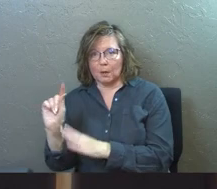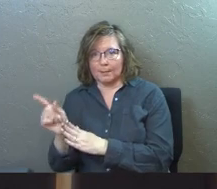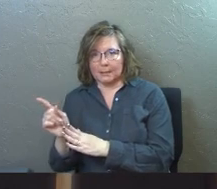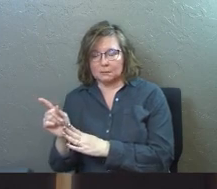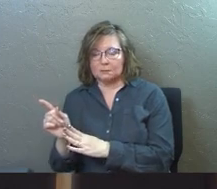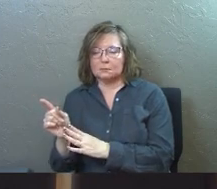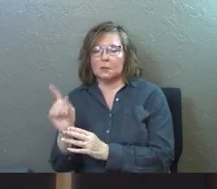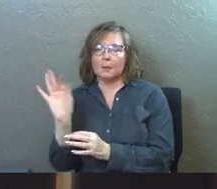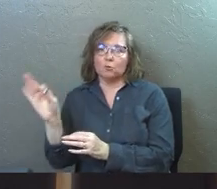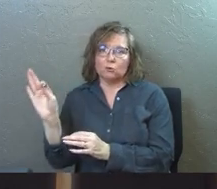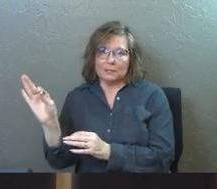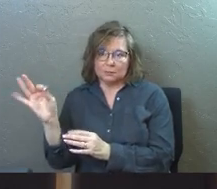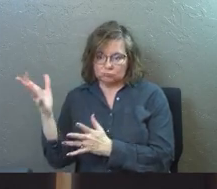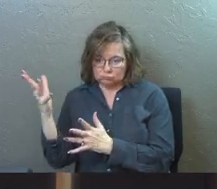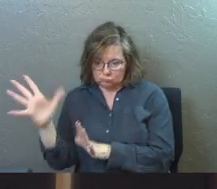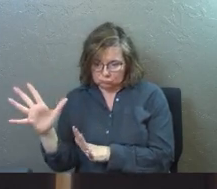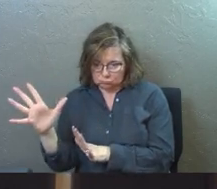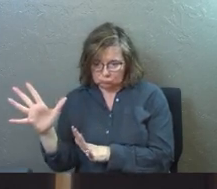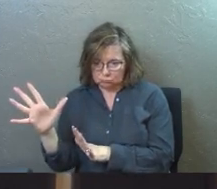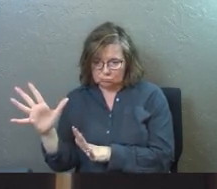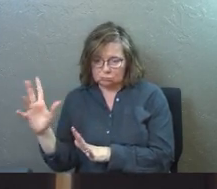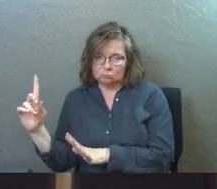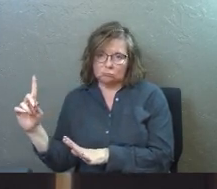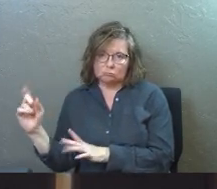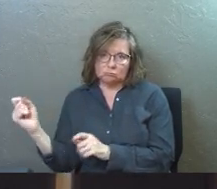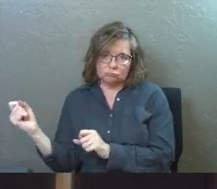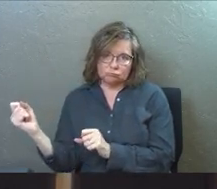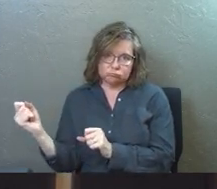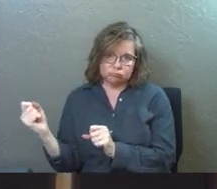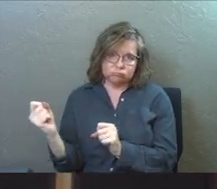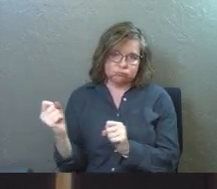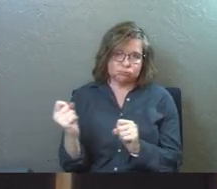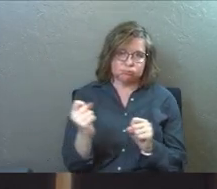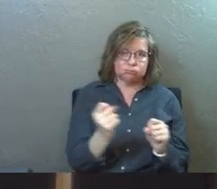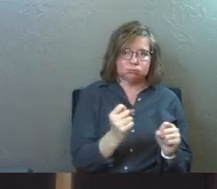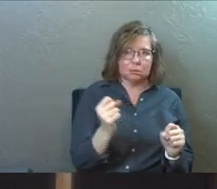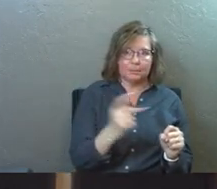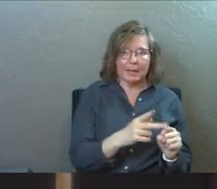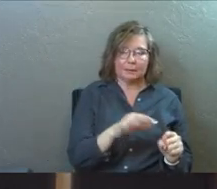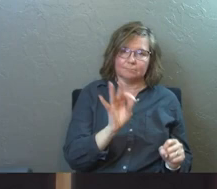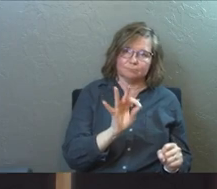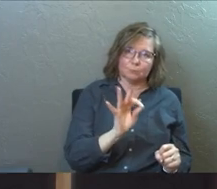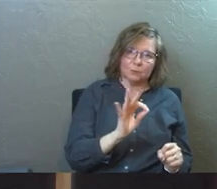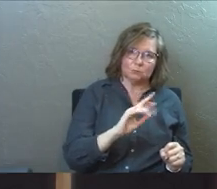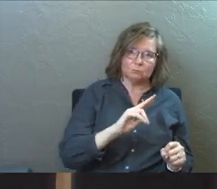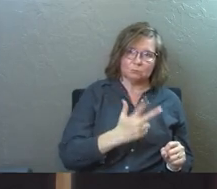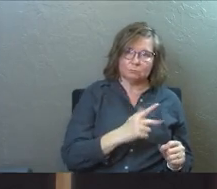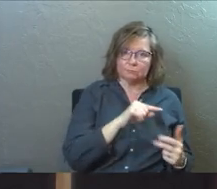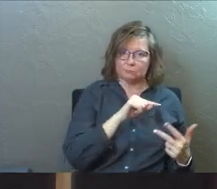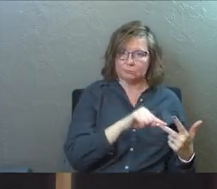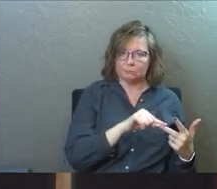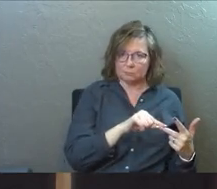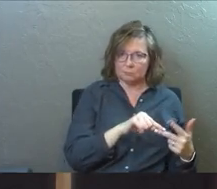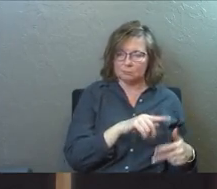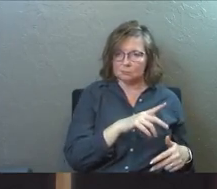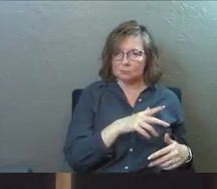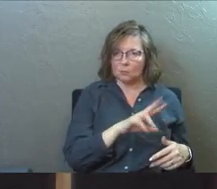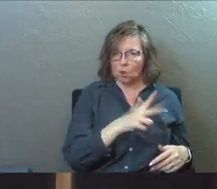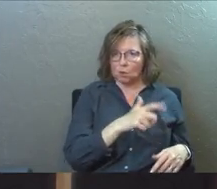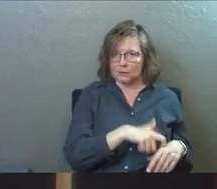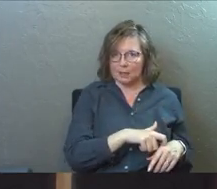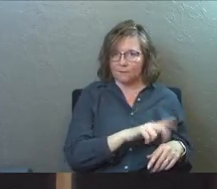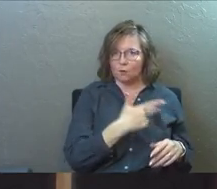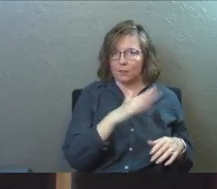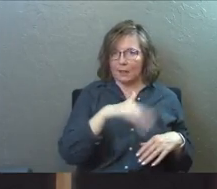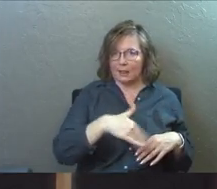minutes away. You'd preach again. And after that sermon was done, you'd hop back in the car and they'd drive you back to the original campus and you'd preach a